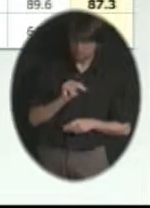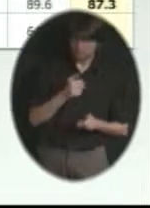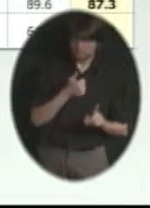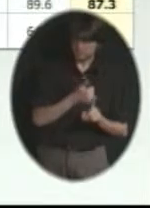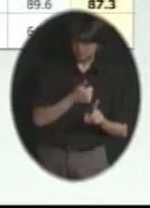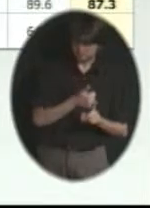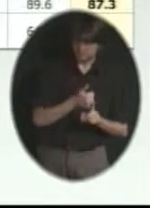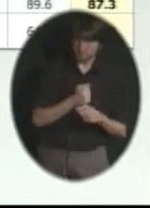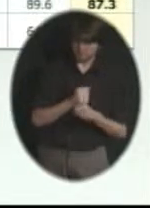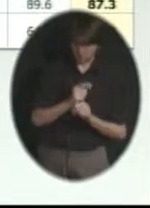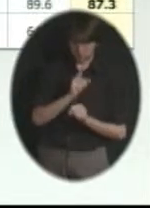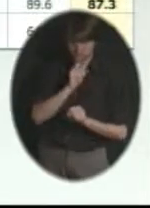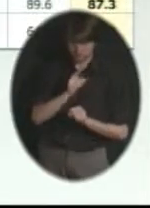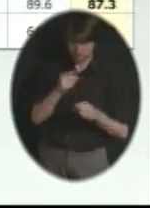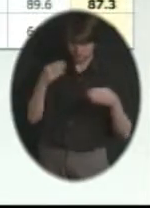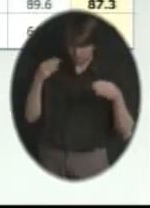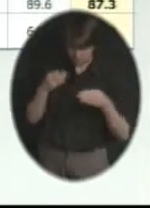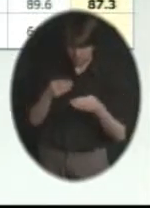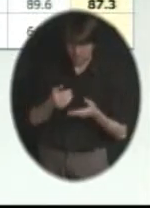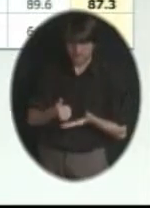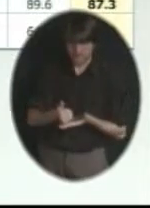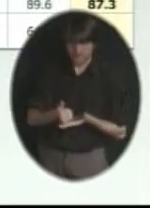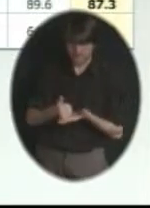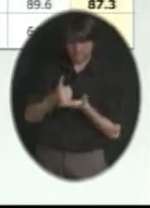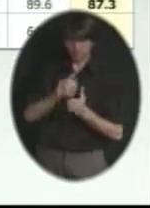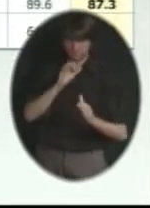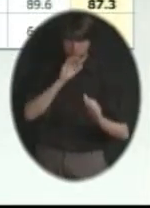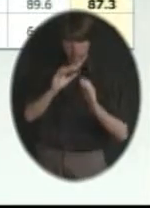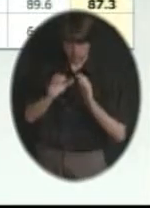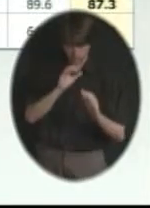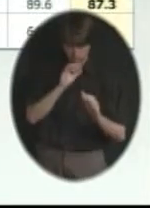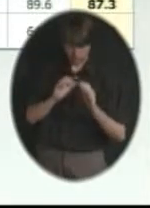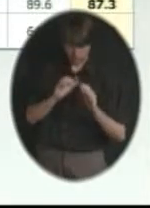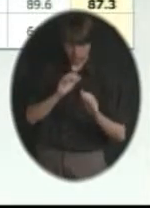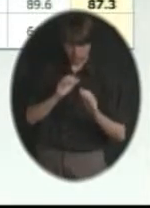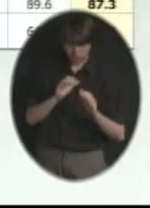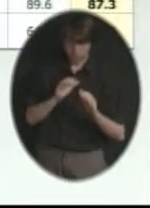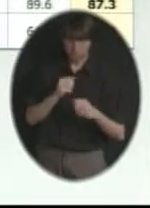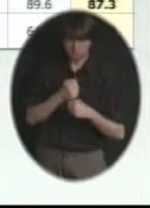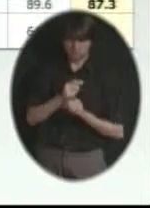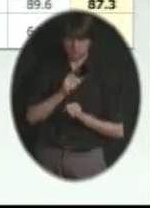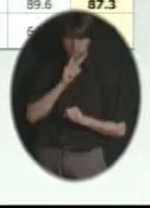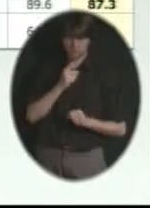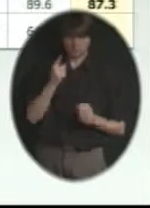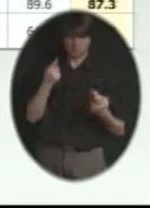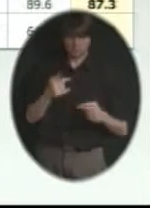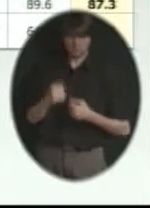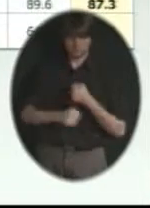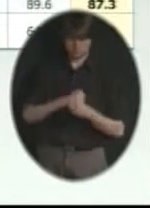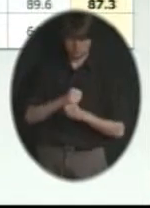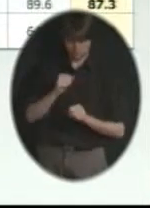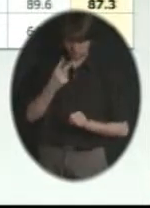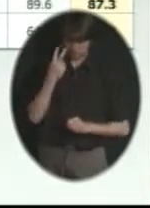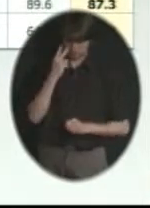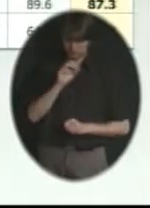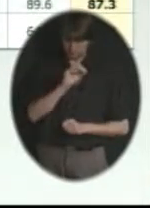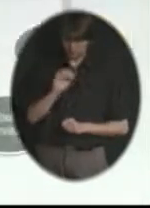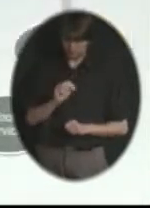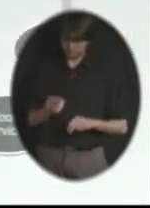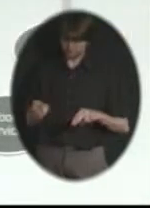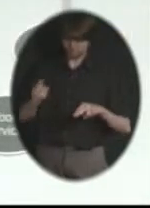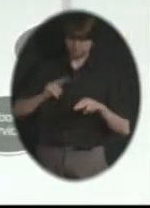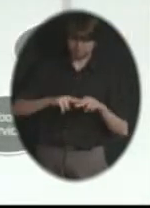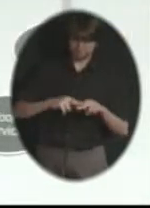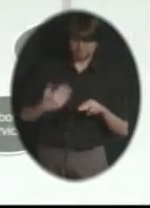the bus company has enhanced communication. And part of that we wanted to make sure was happening this year. And you can see a great increase there as well.